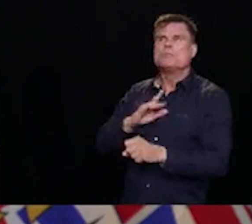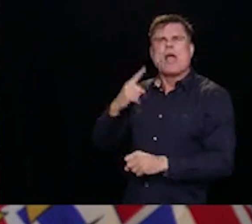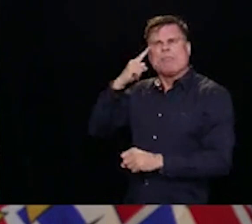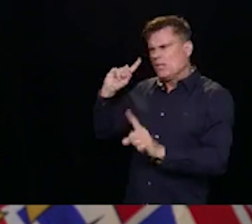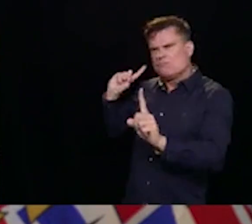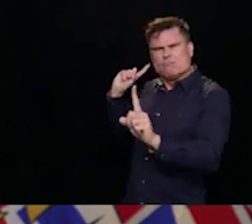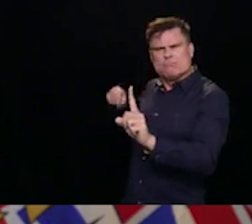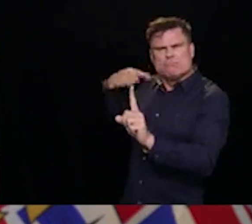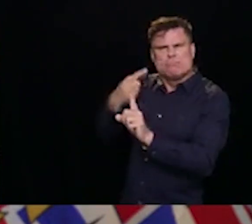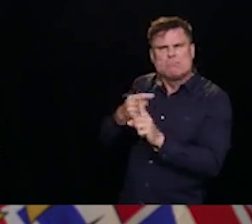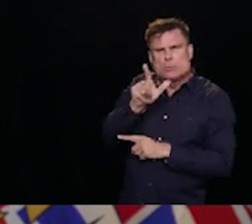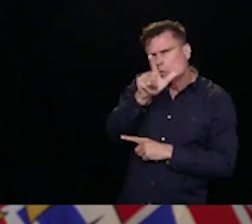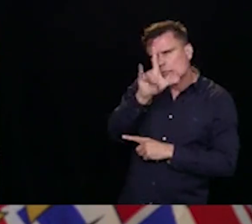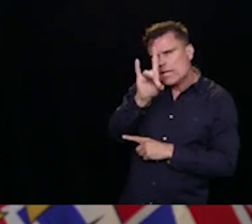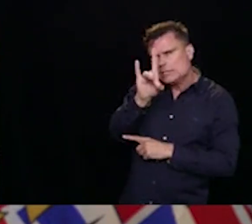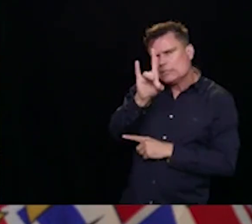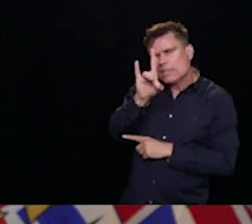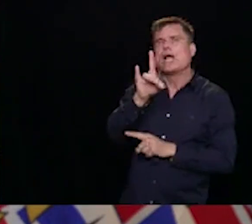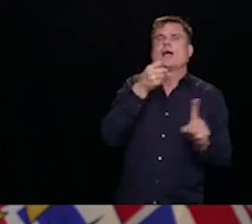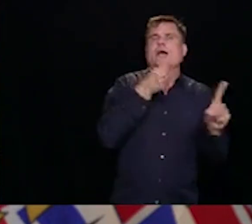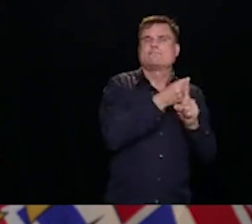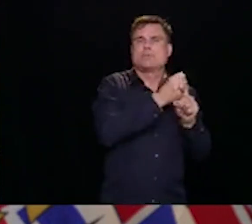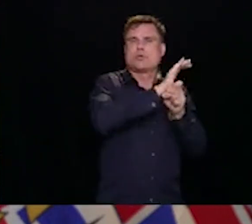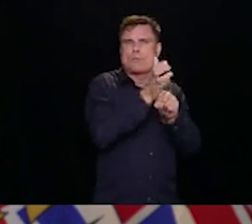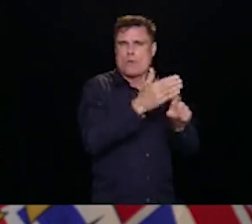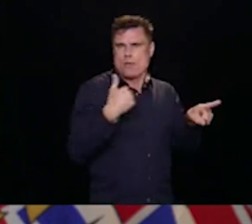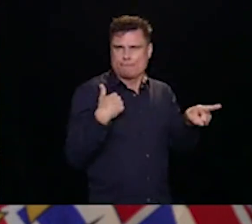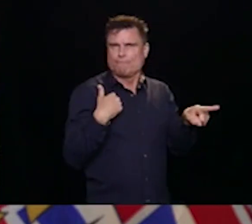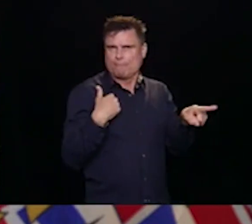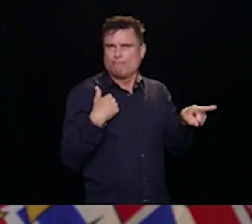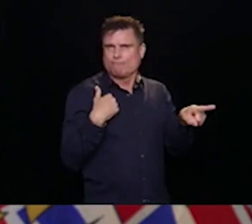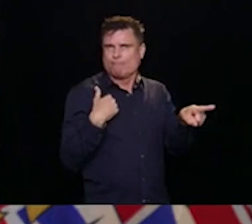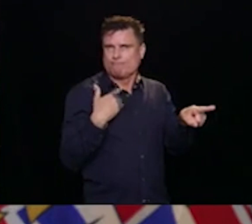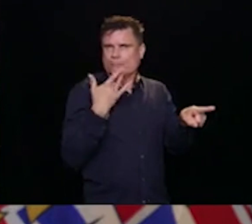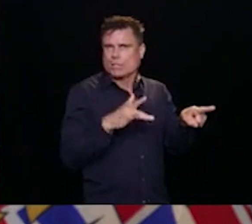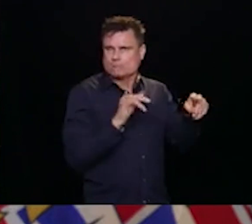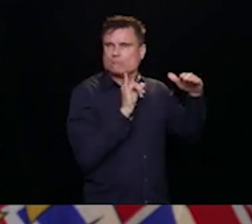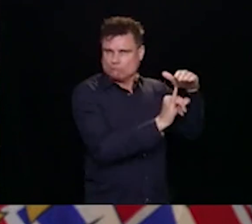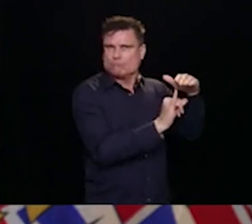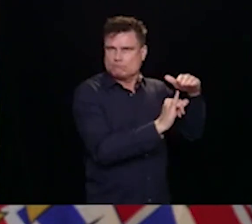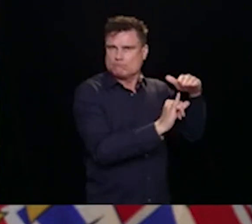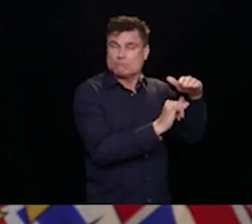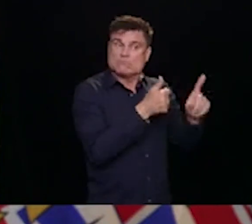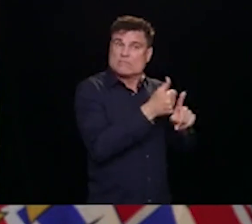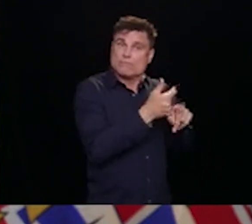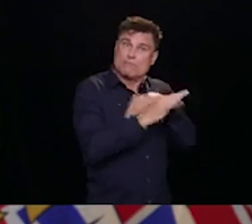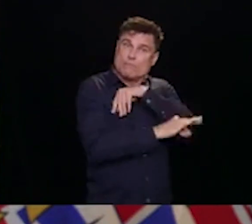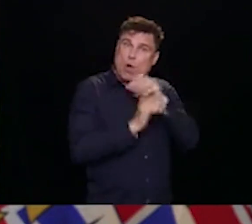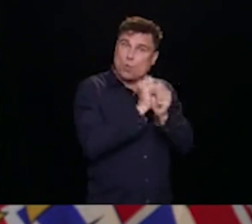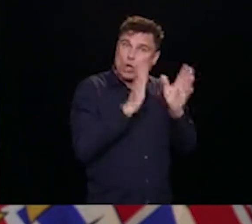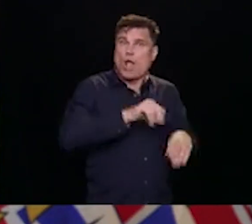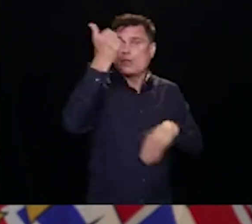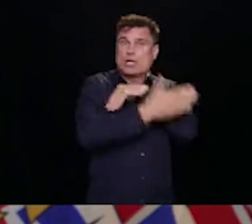who have come in from the temporary foreign worker group, who have tested positive for COVID-19, while in quarantine. So, you know,